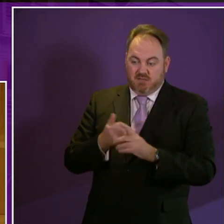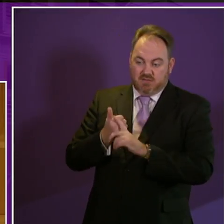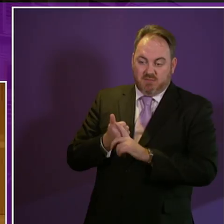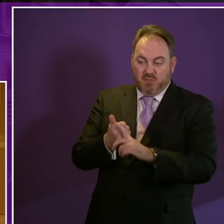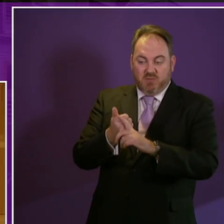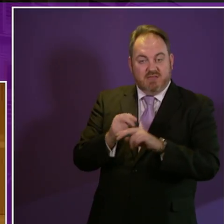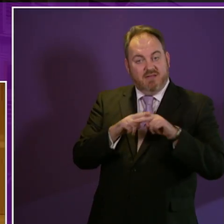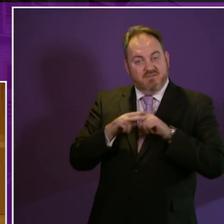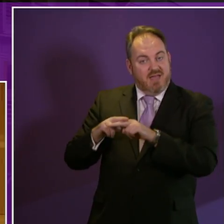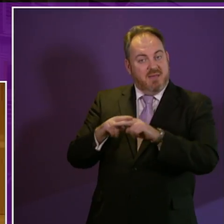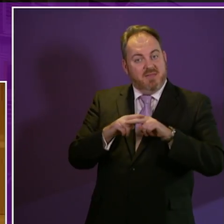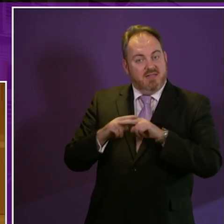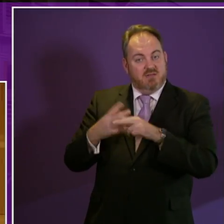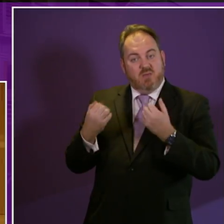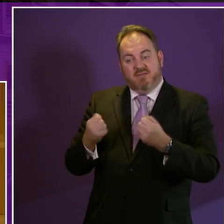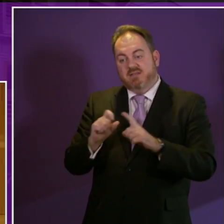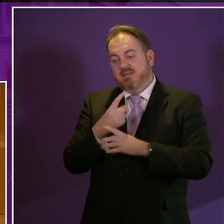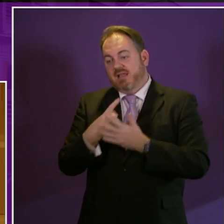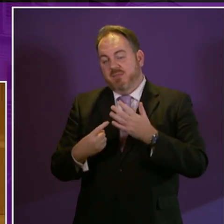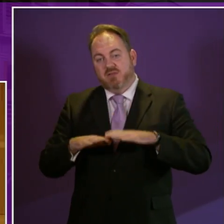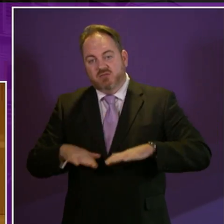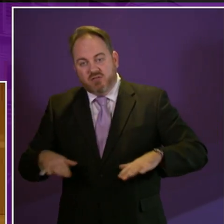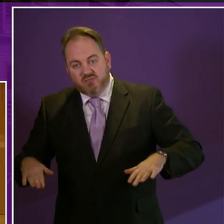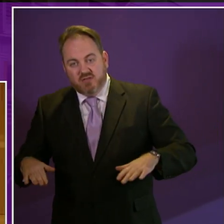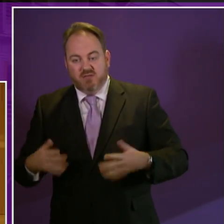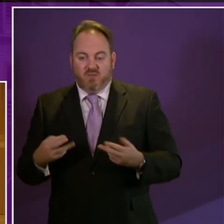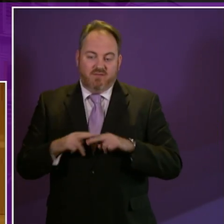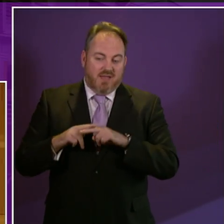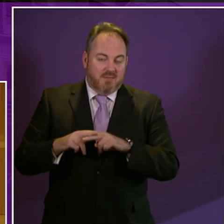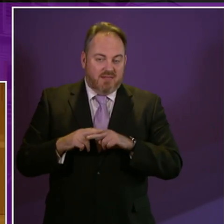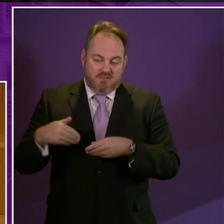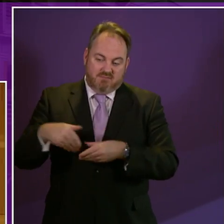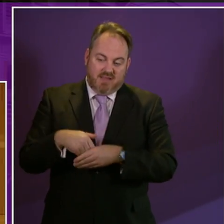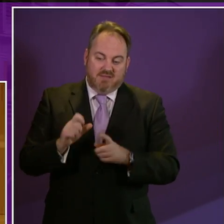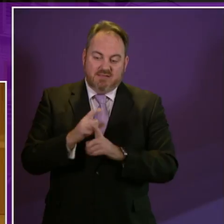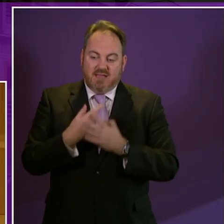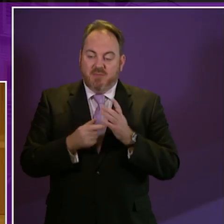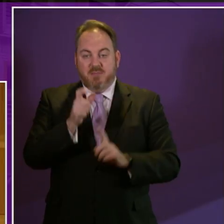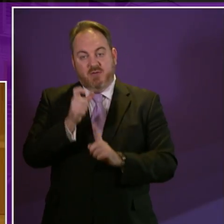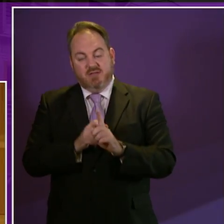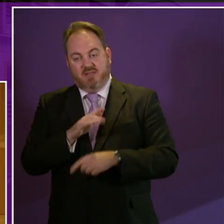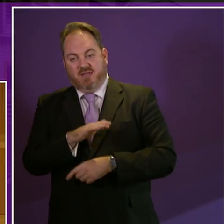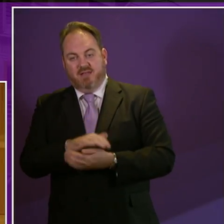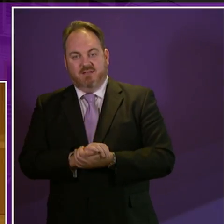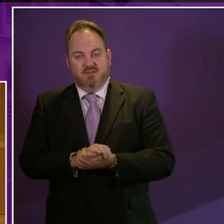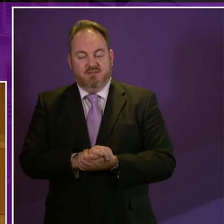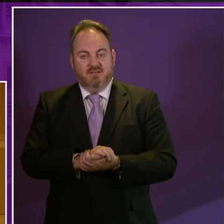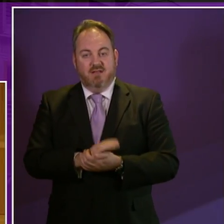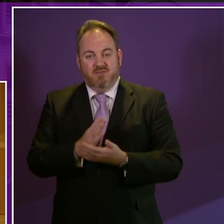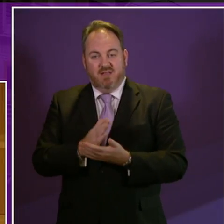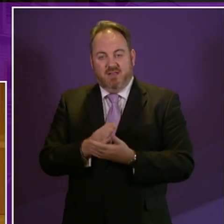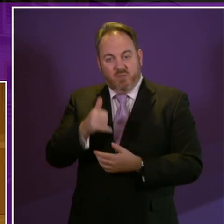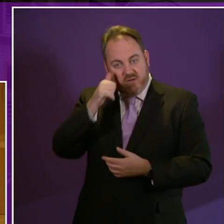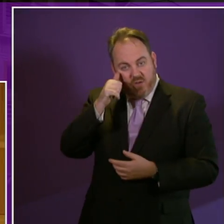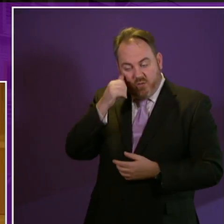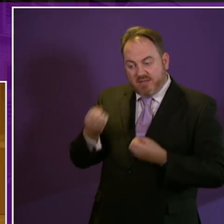coming in 2007 aiming high for disabled children was a UK strategy that saw with it a consequential come north of nearly 40 million